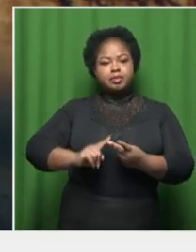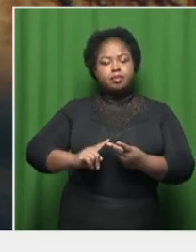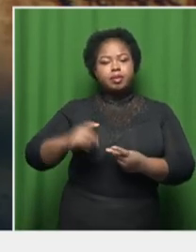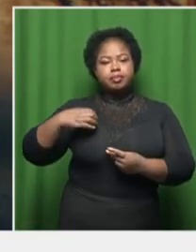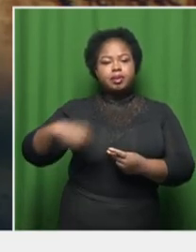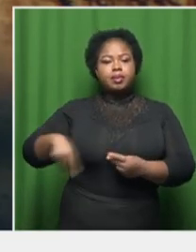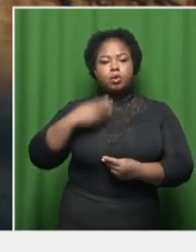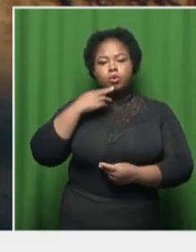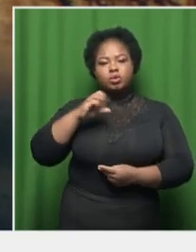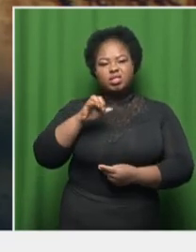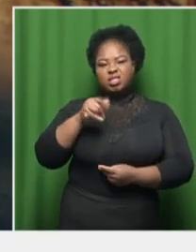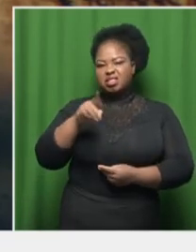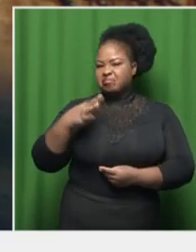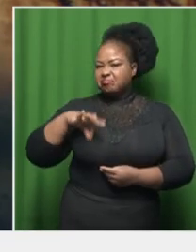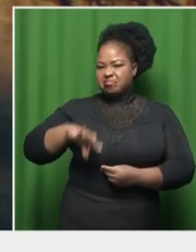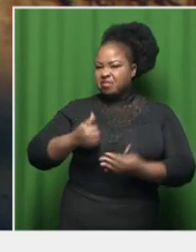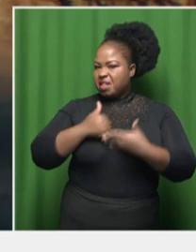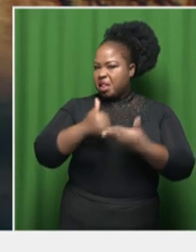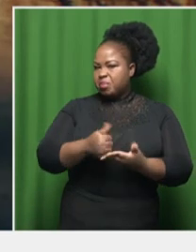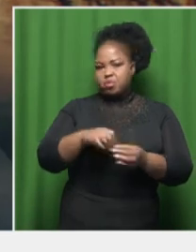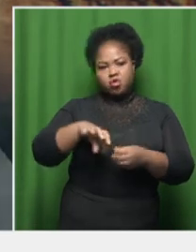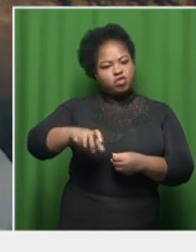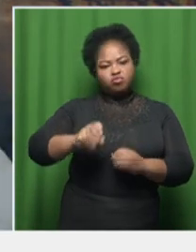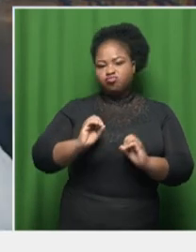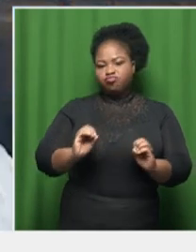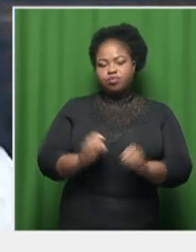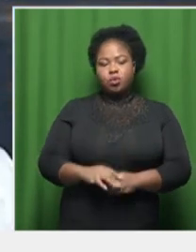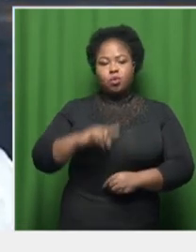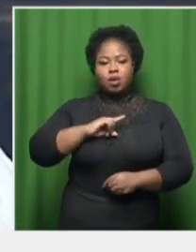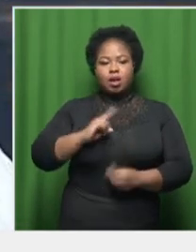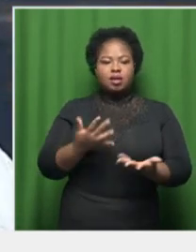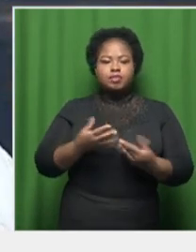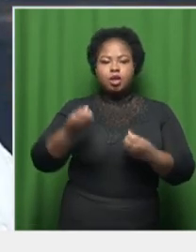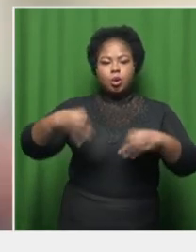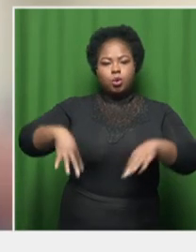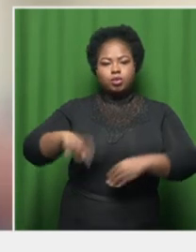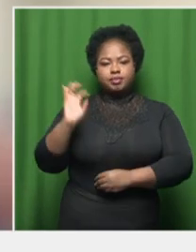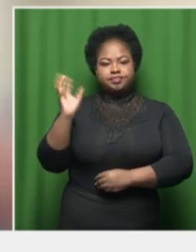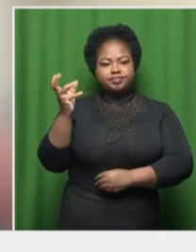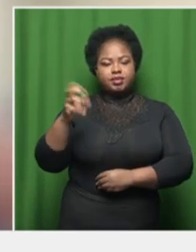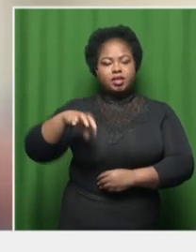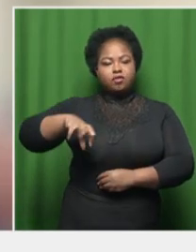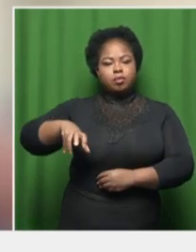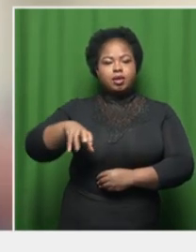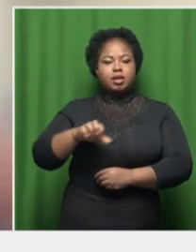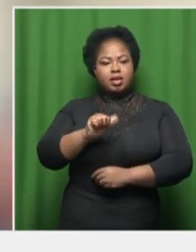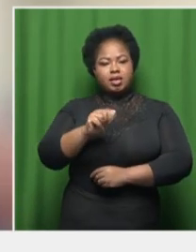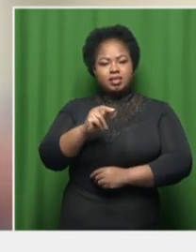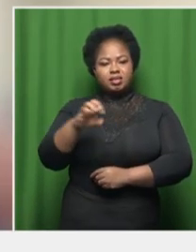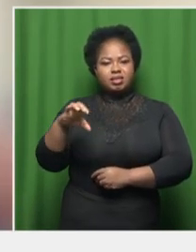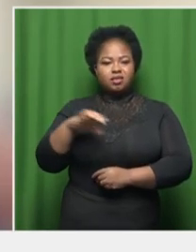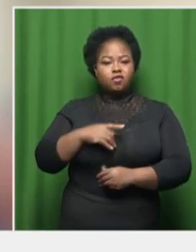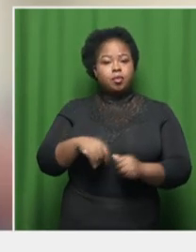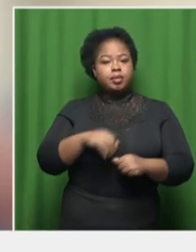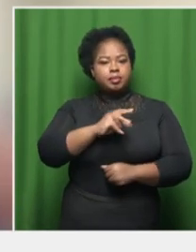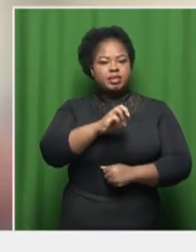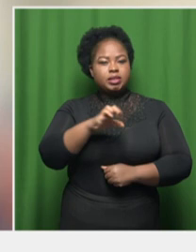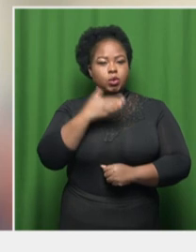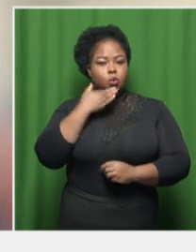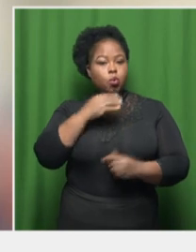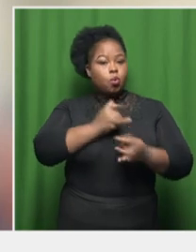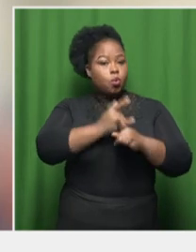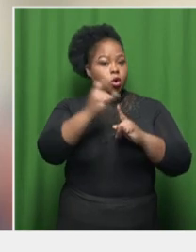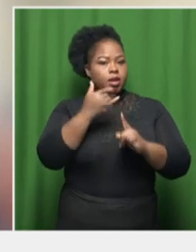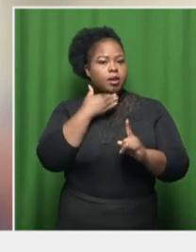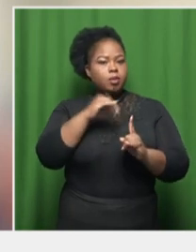not benefit the people of the province. Ntombela lost the leadership contest of the Free State ANC to Cooperative Governance MEC in Colise du